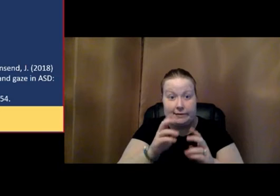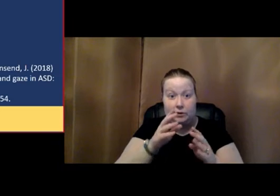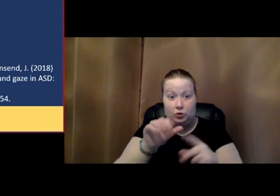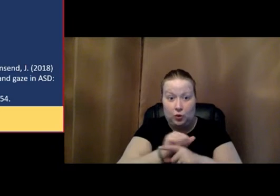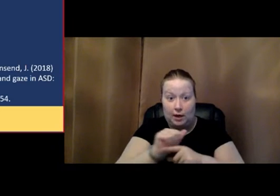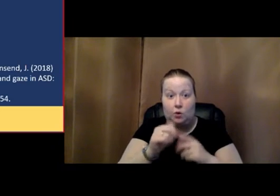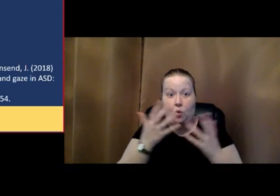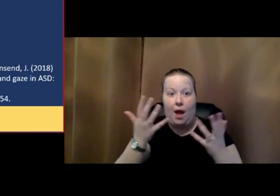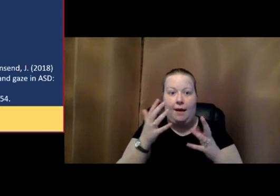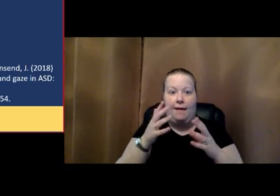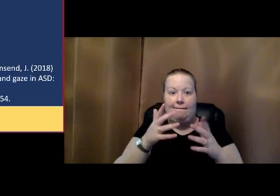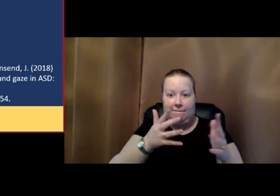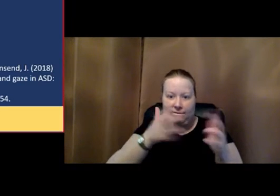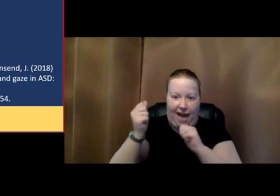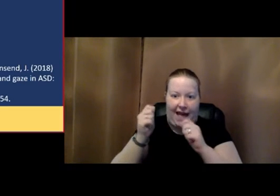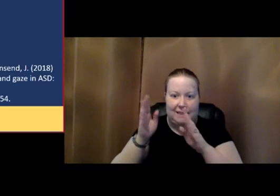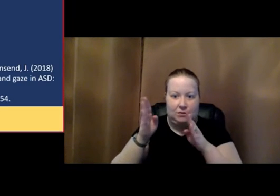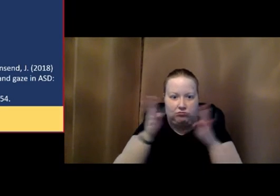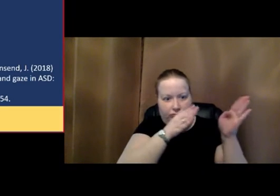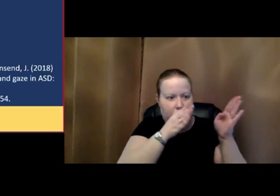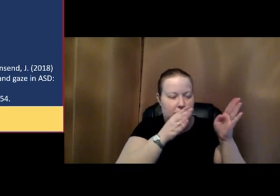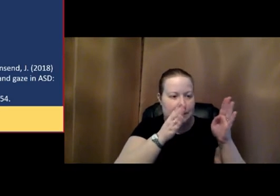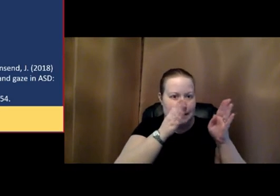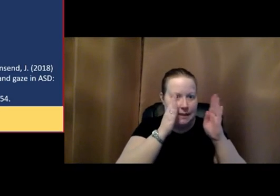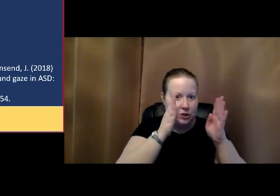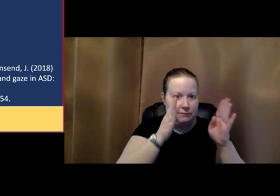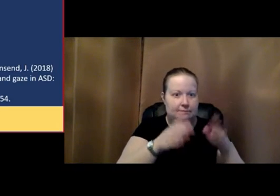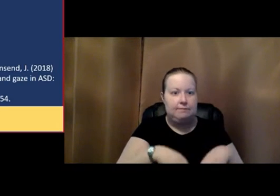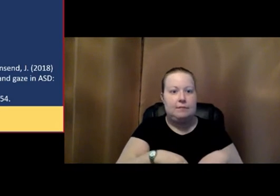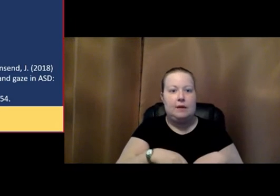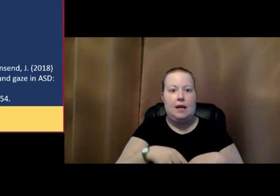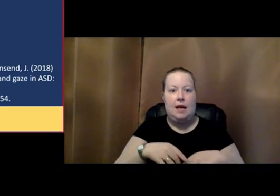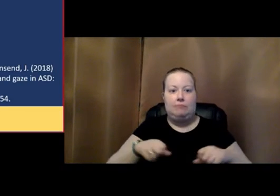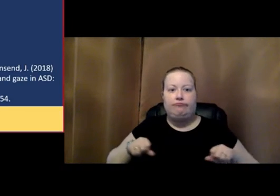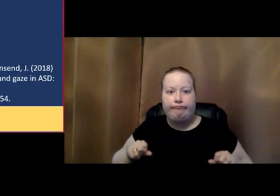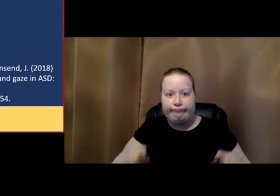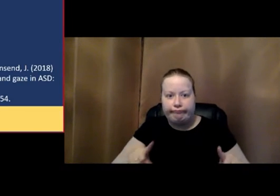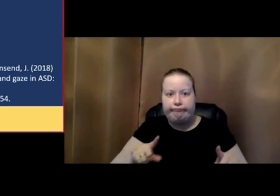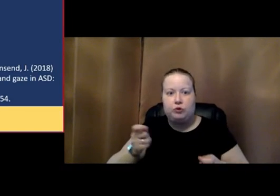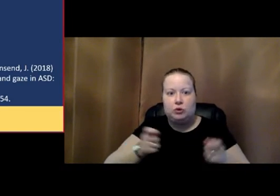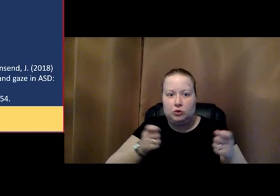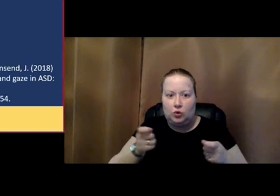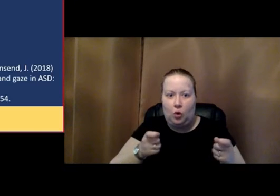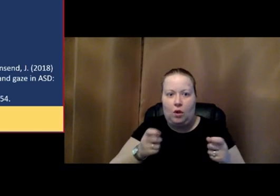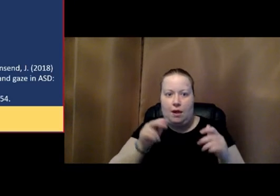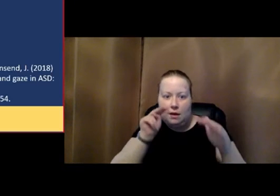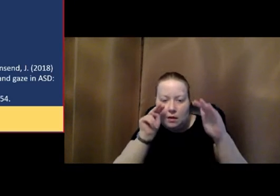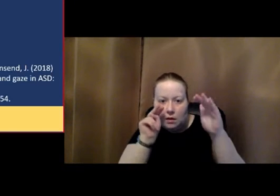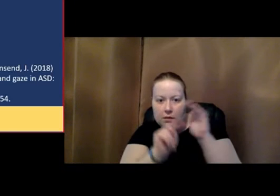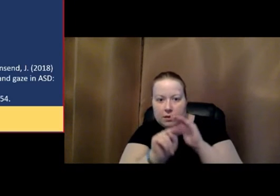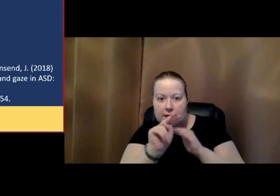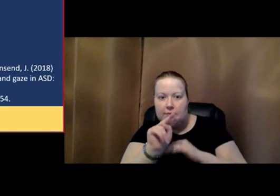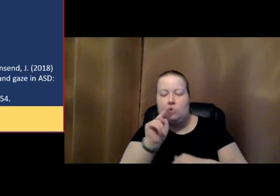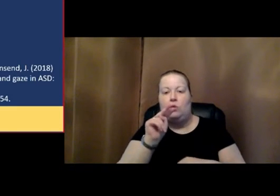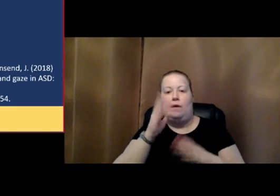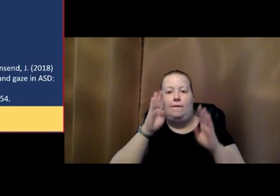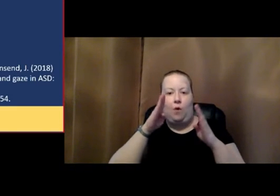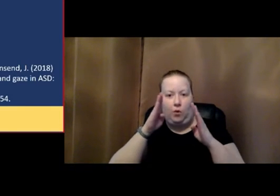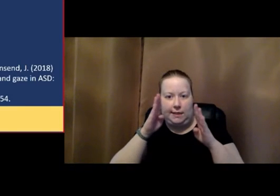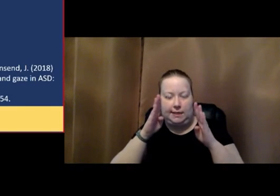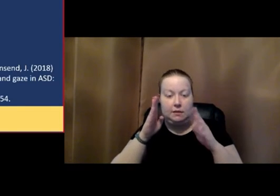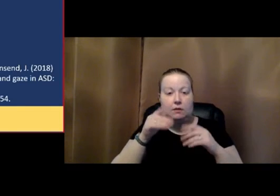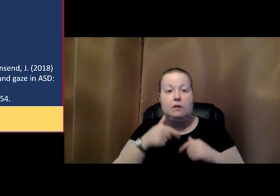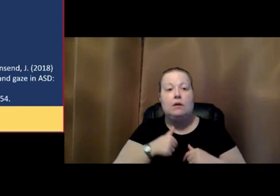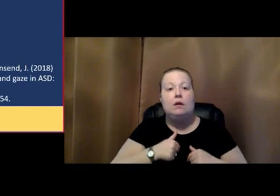fast shifts of attention, inhibitory control, and anticipatory focus. And I